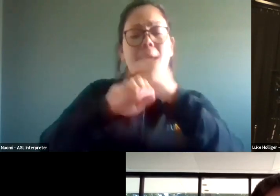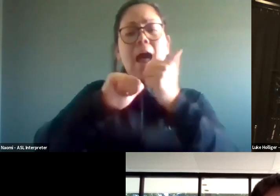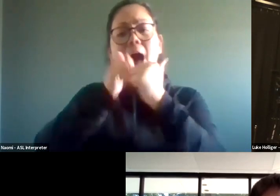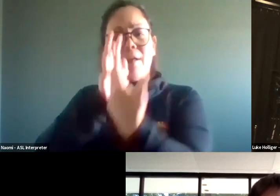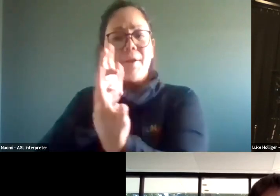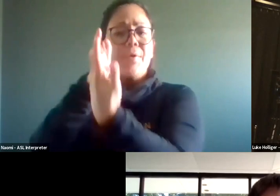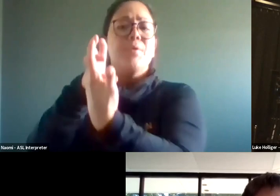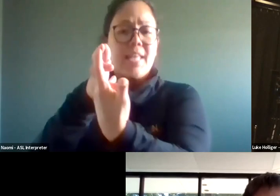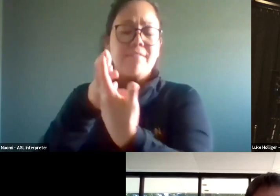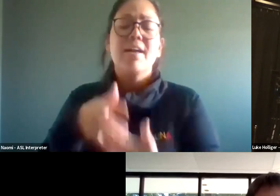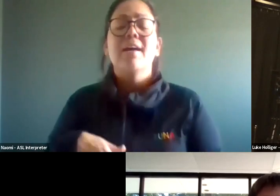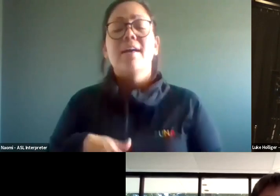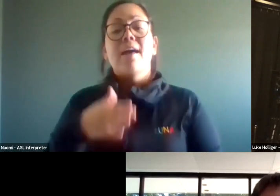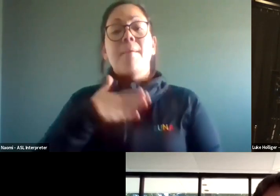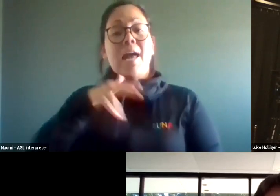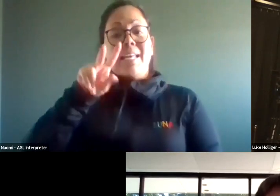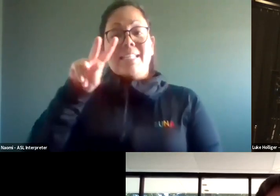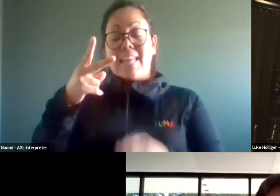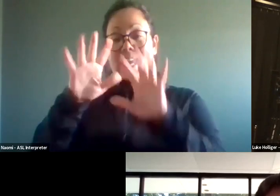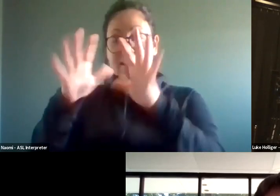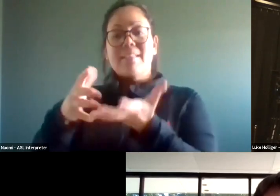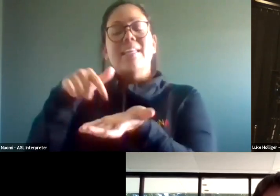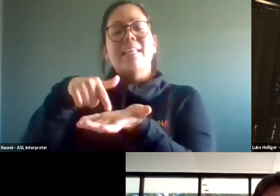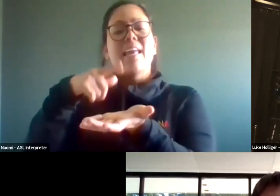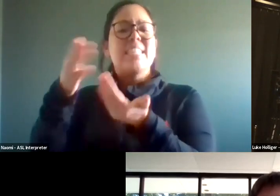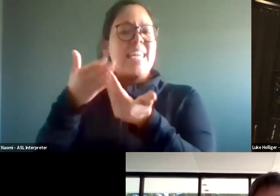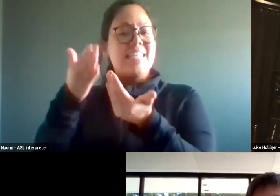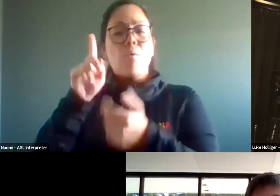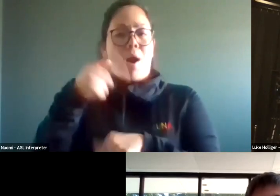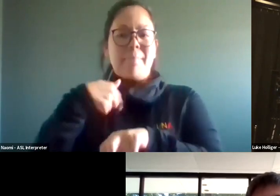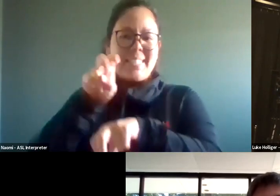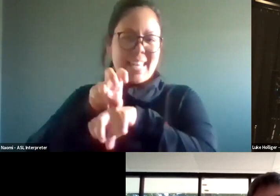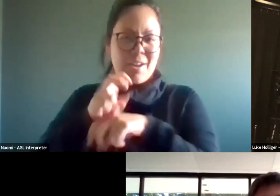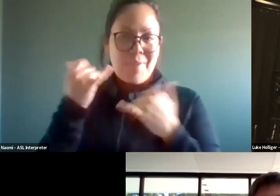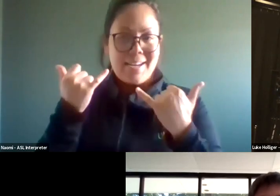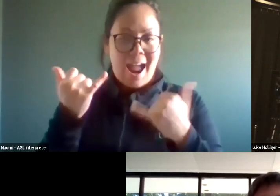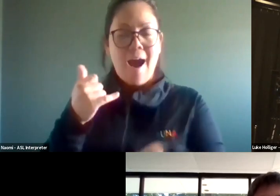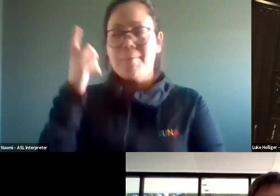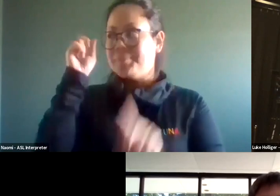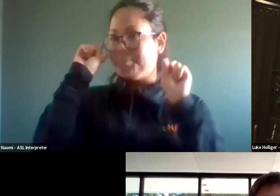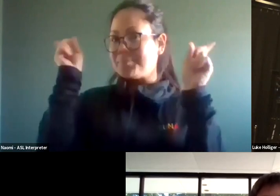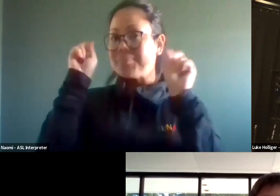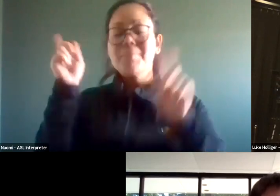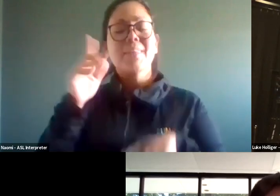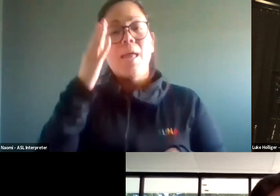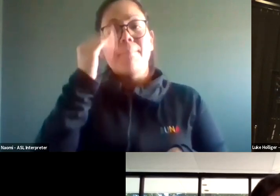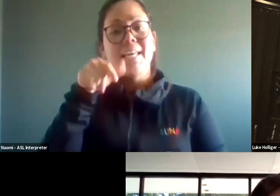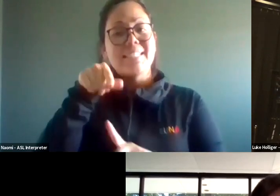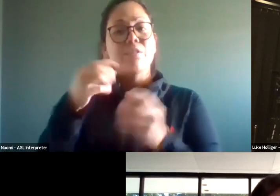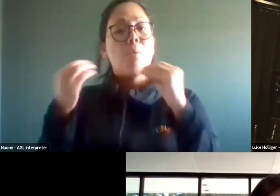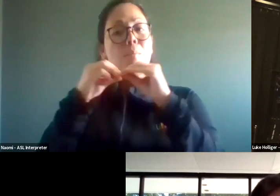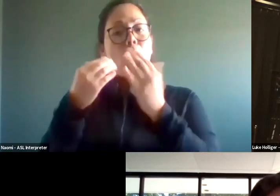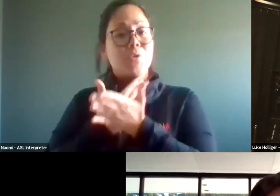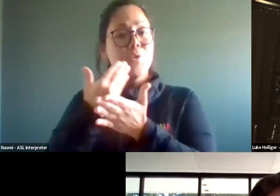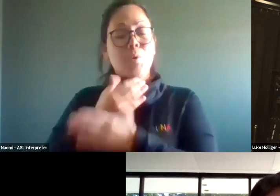everybody. Um, my second venue is, is a convertible space. The one that I'm sitting in at the moment. Um, and because it's newer, we, we